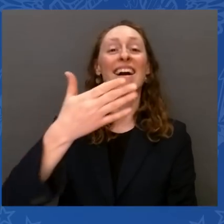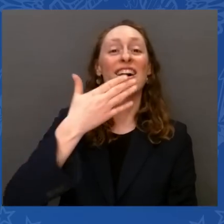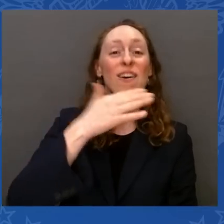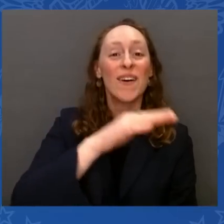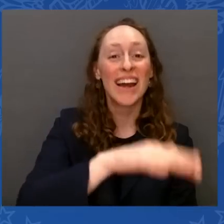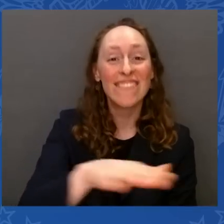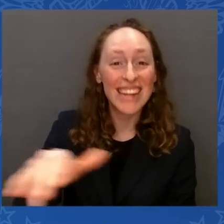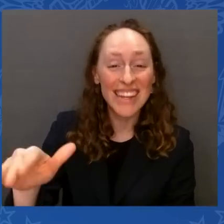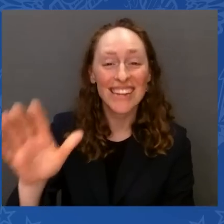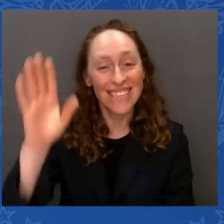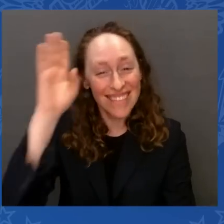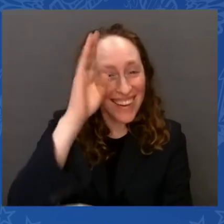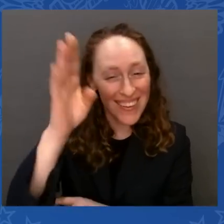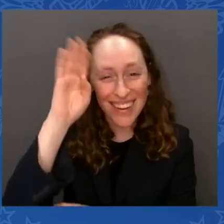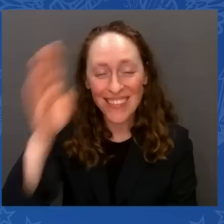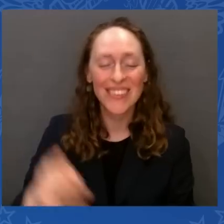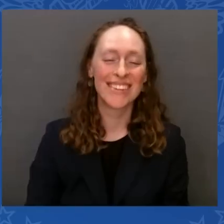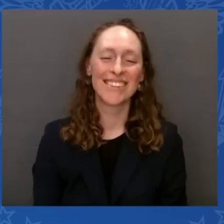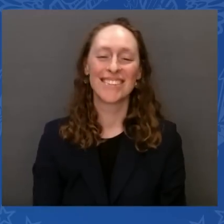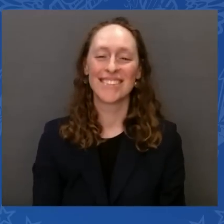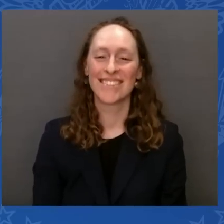Good evening House Democrats.